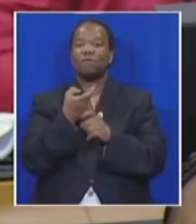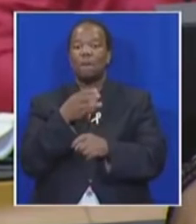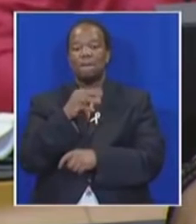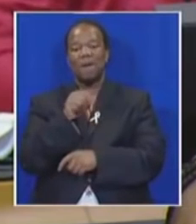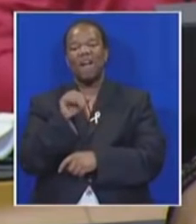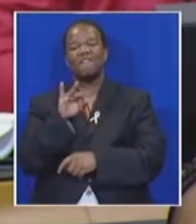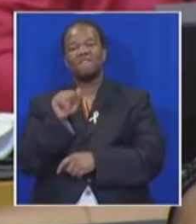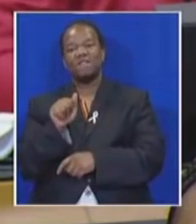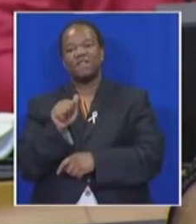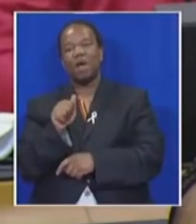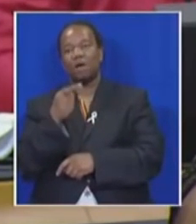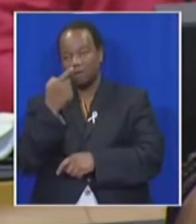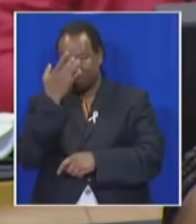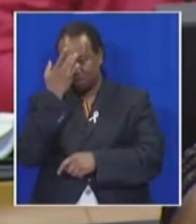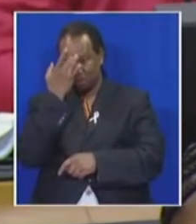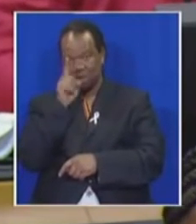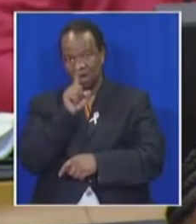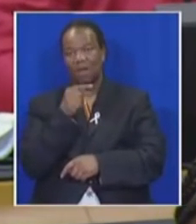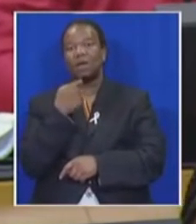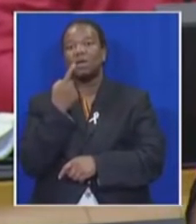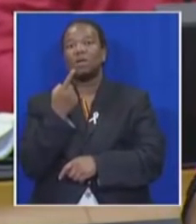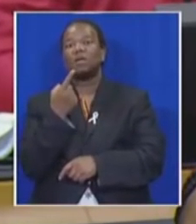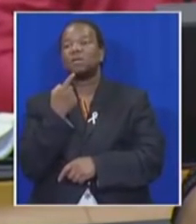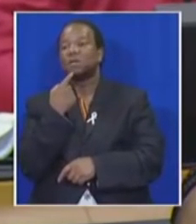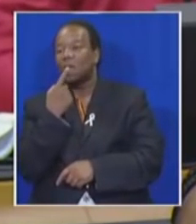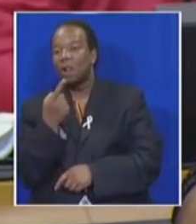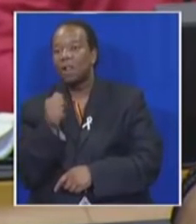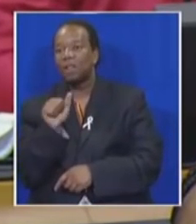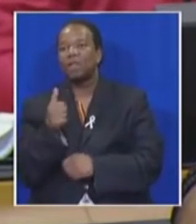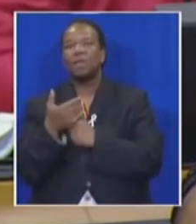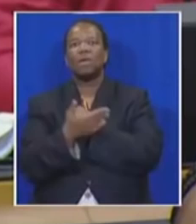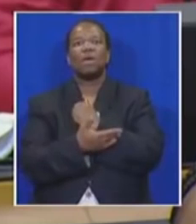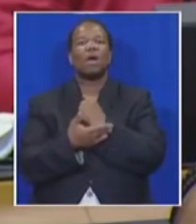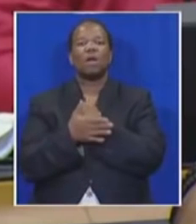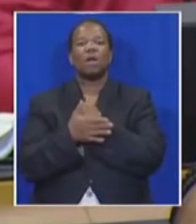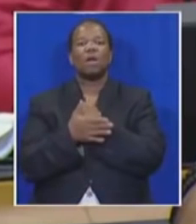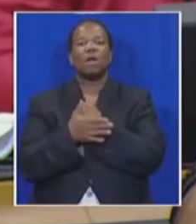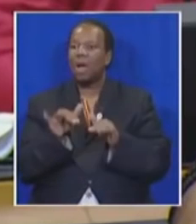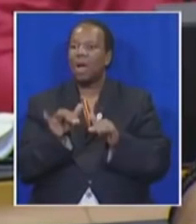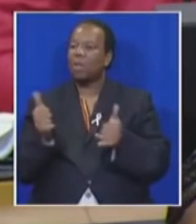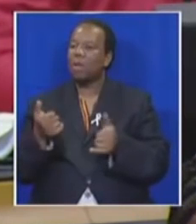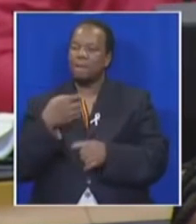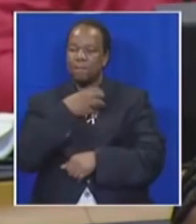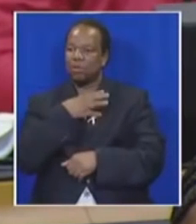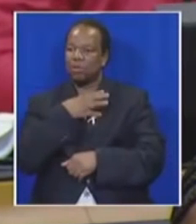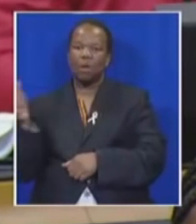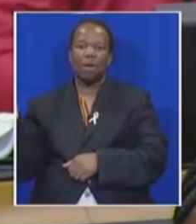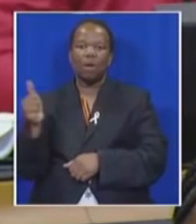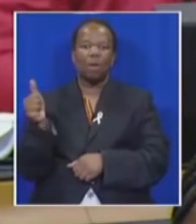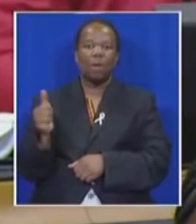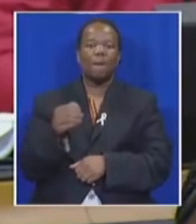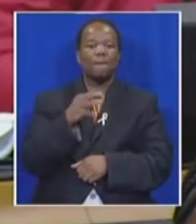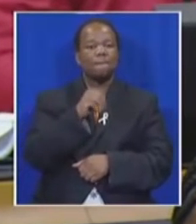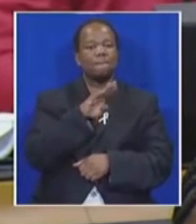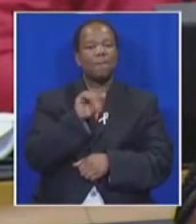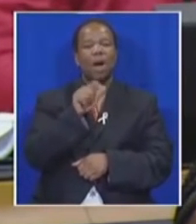The EFF told this parliament and the country that the Guptas are appointing ministers to cabinet positions. They appointed Fikilin Balula,